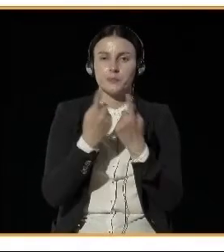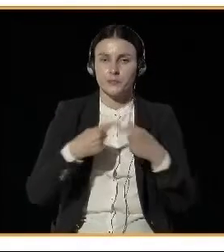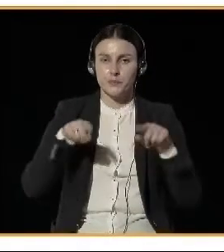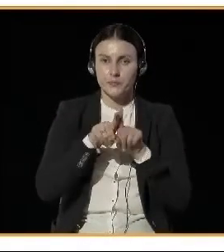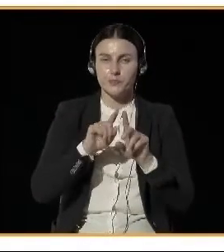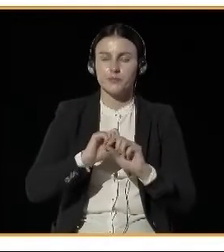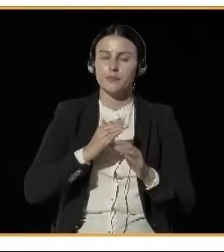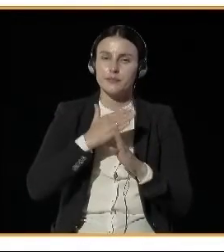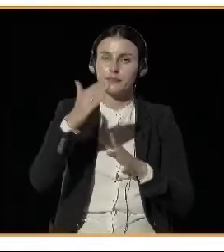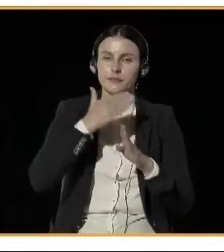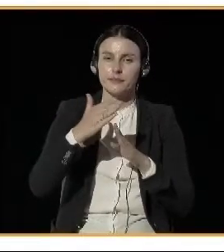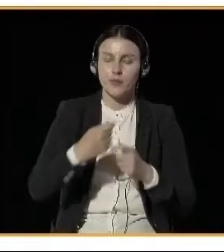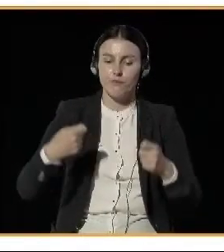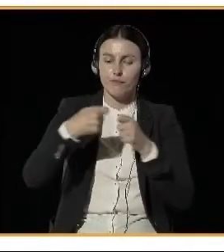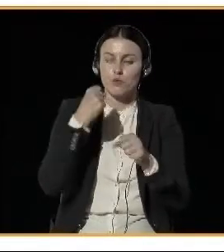Next slide,